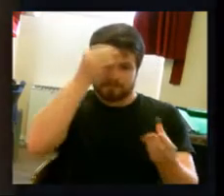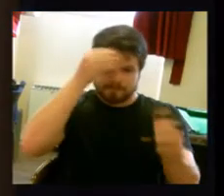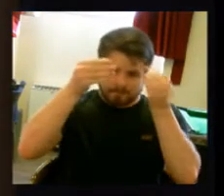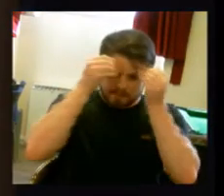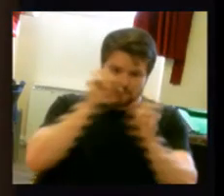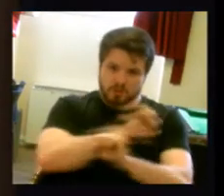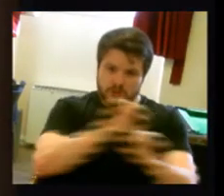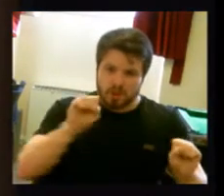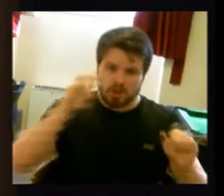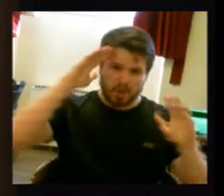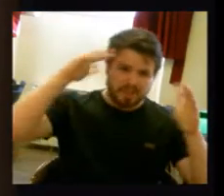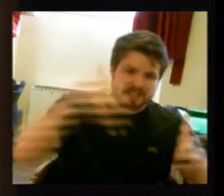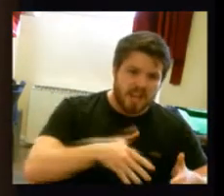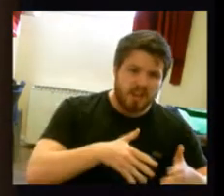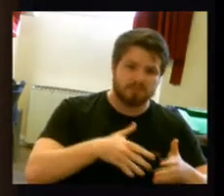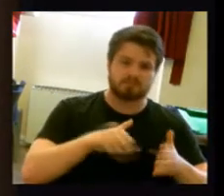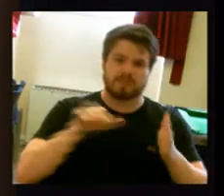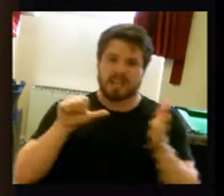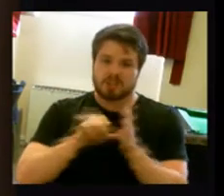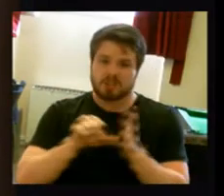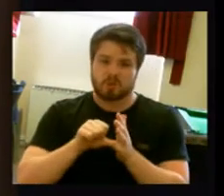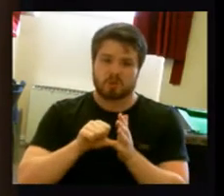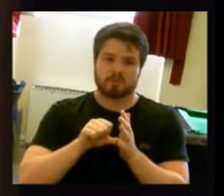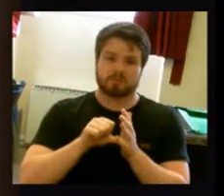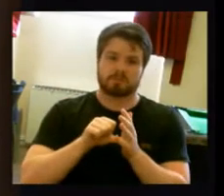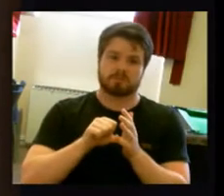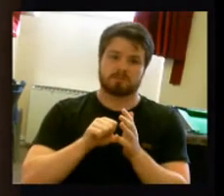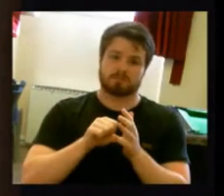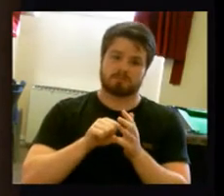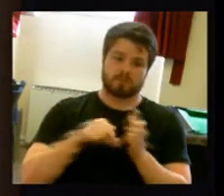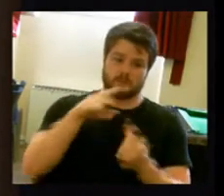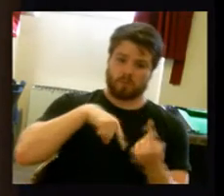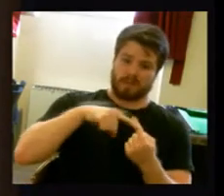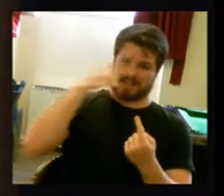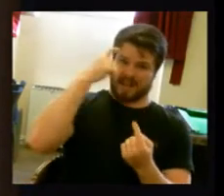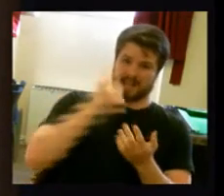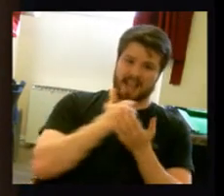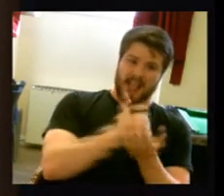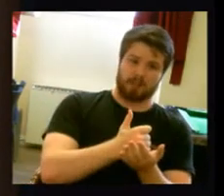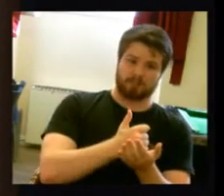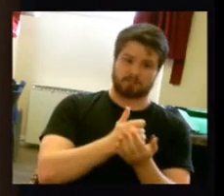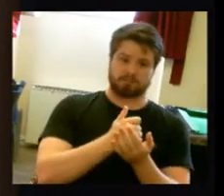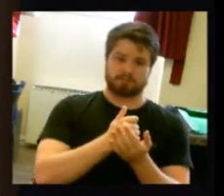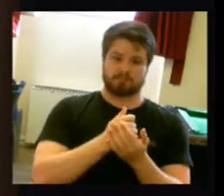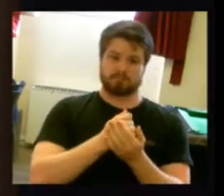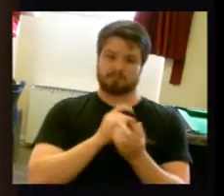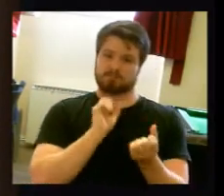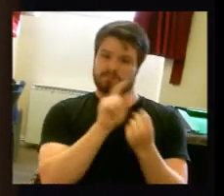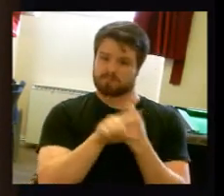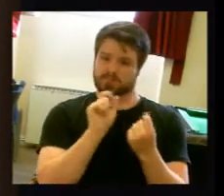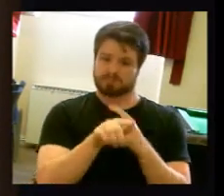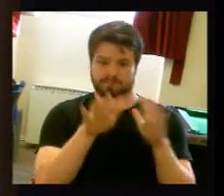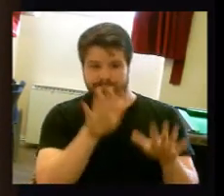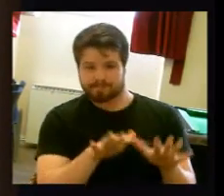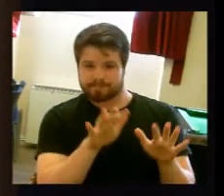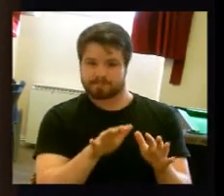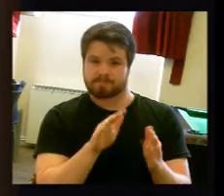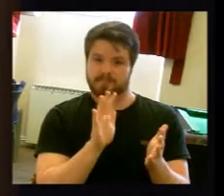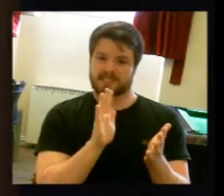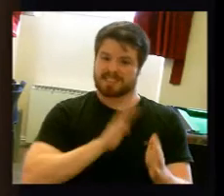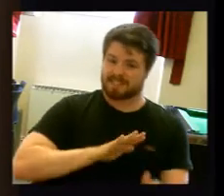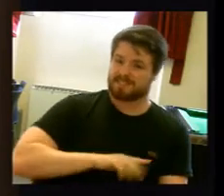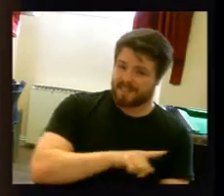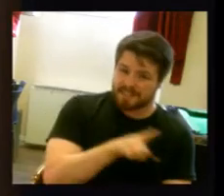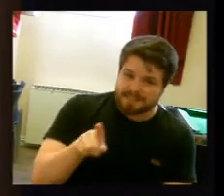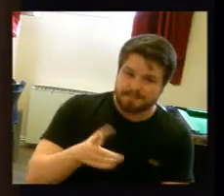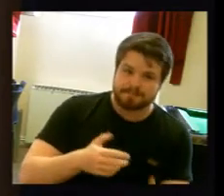Obviously it's very easy for us in the hospital to get our view on the subject. But equally clearly central to all